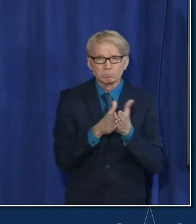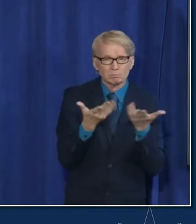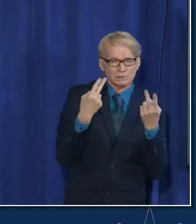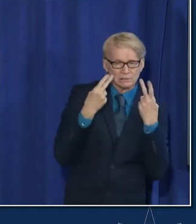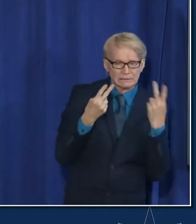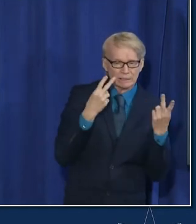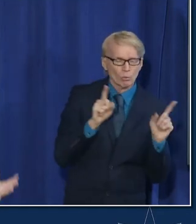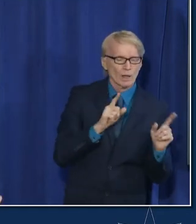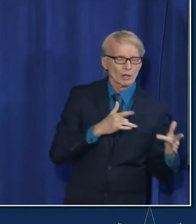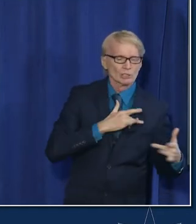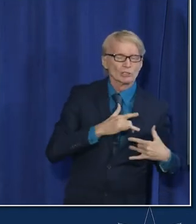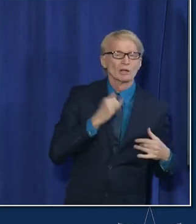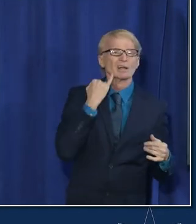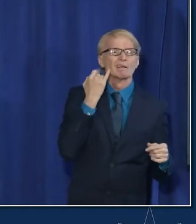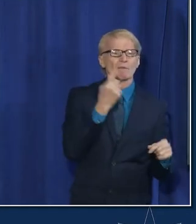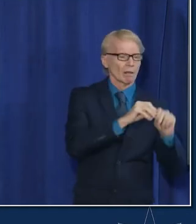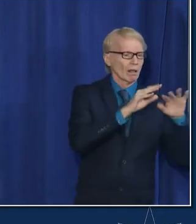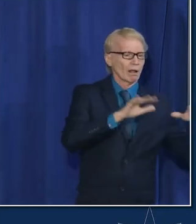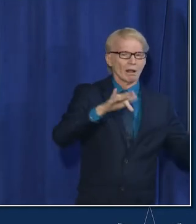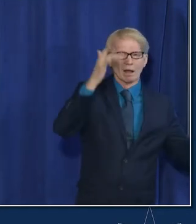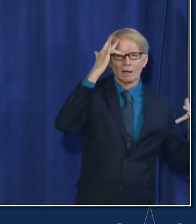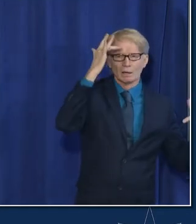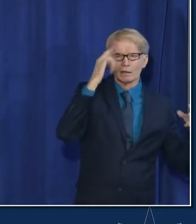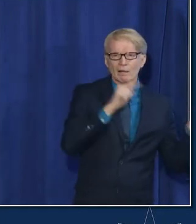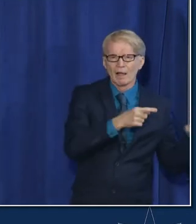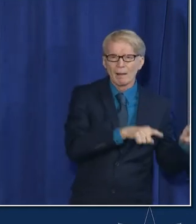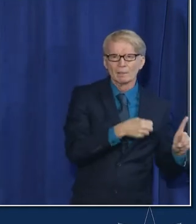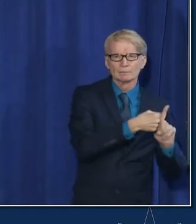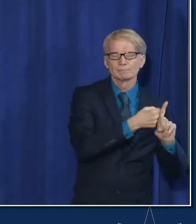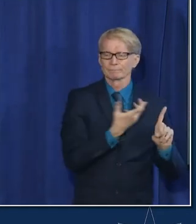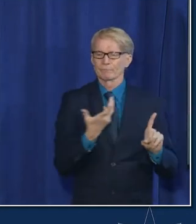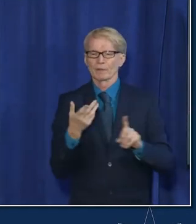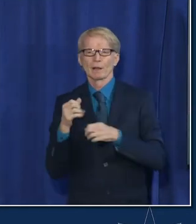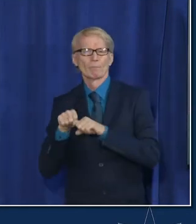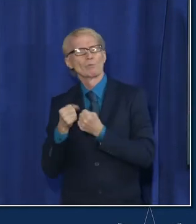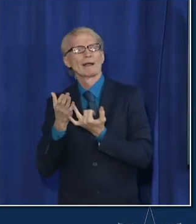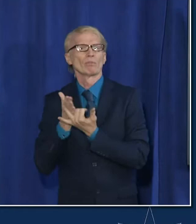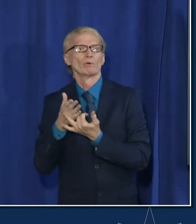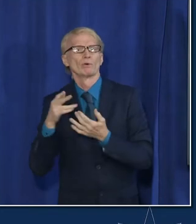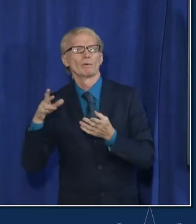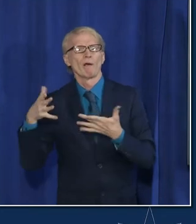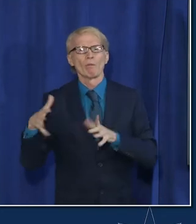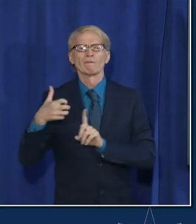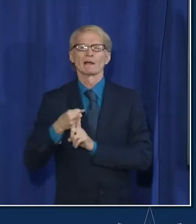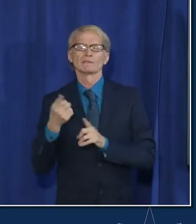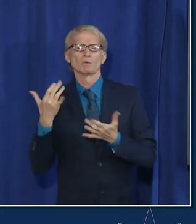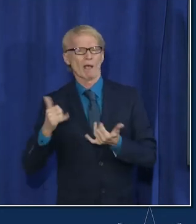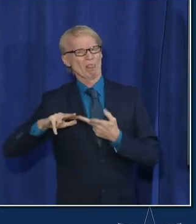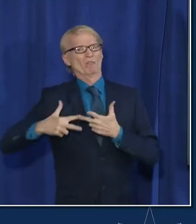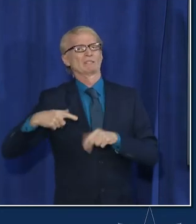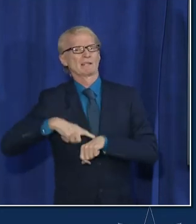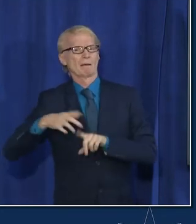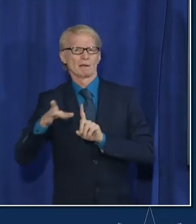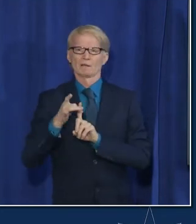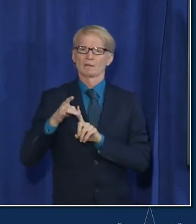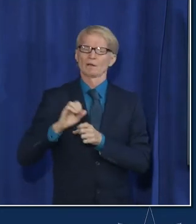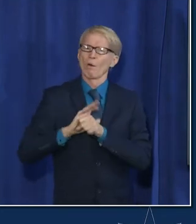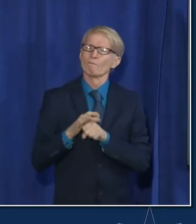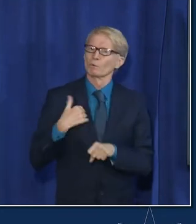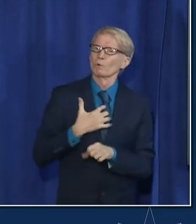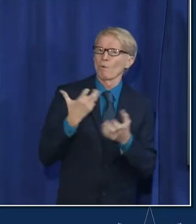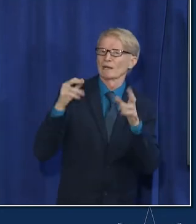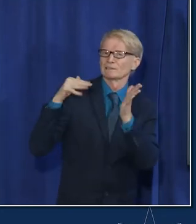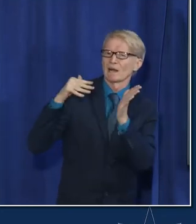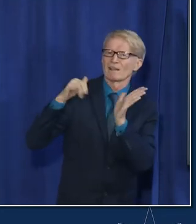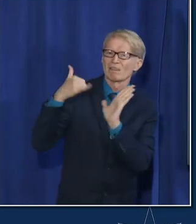where we are seeing an outbreak where we are seeing unusual breakthroughs if we've seen somebody get coveted for a third time we're wanting to look some more at that